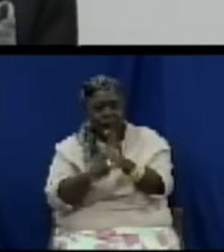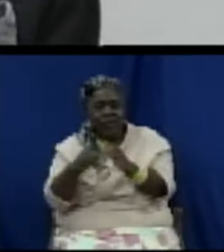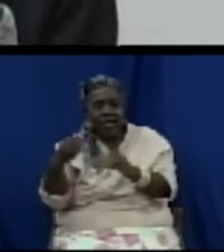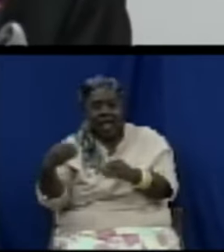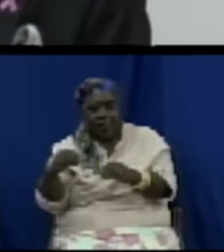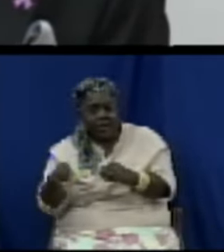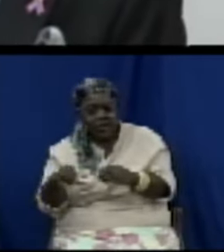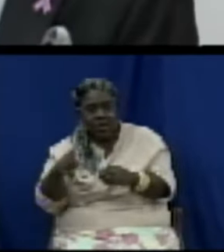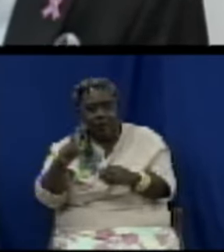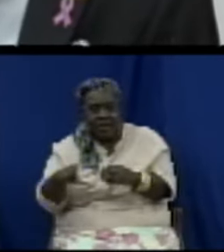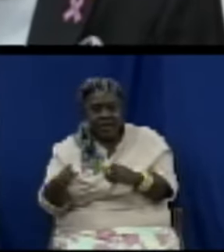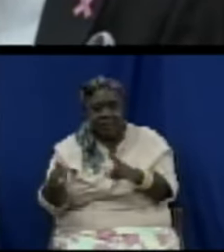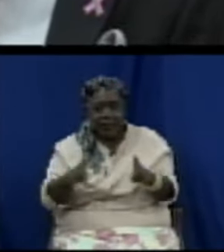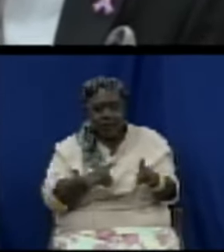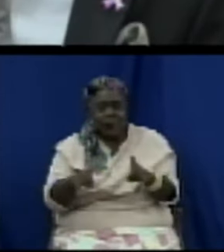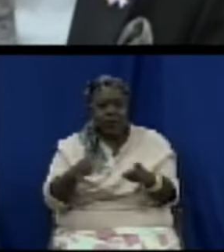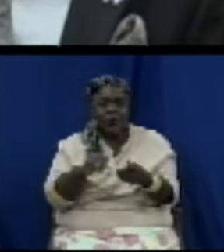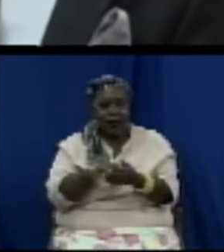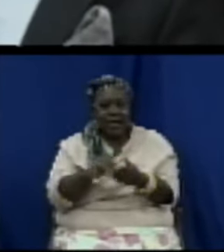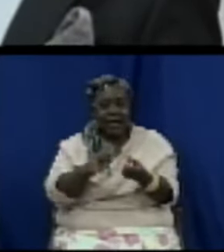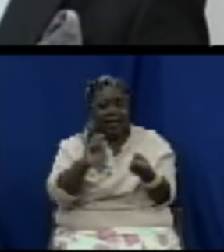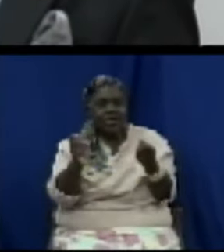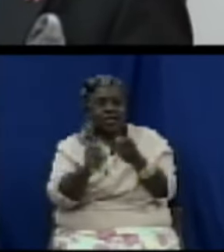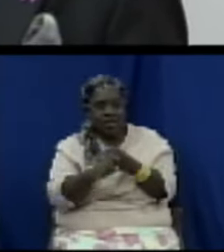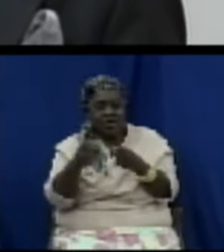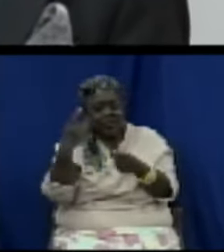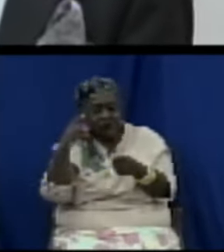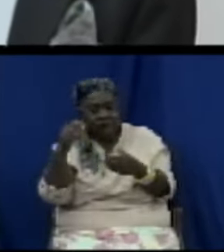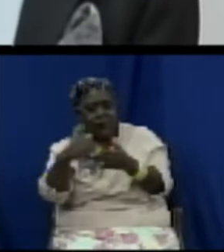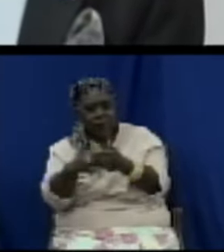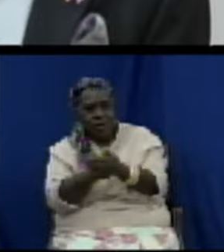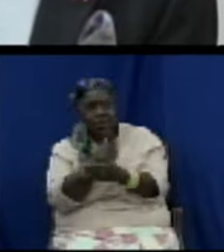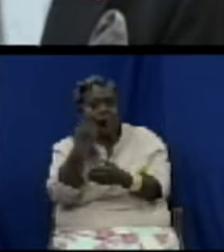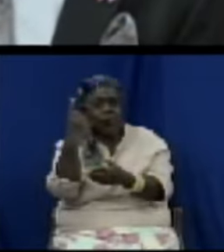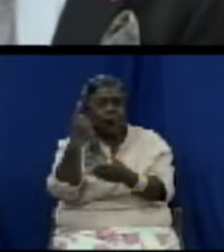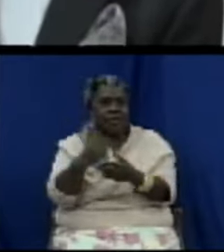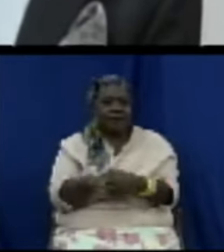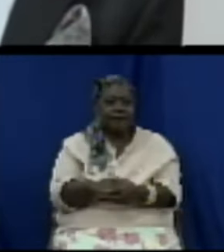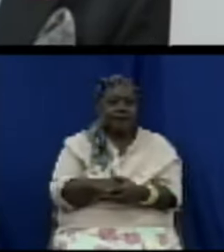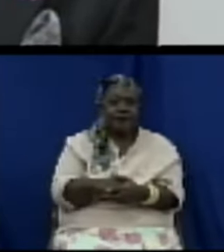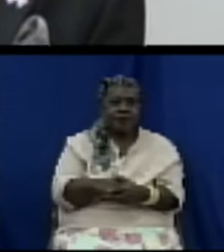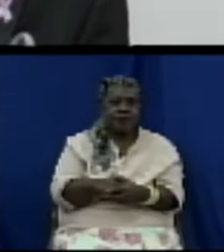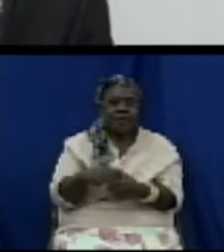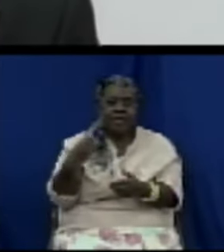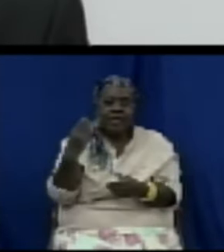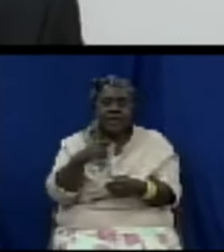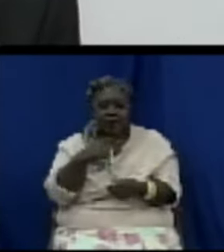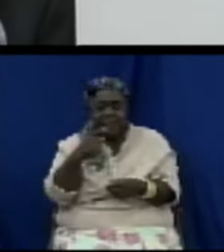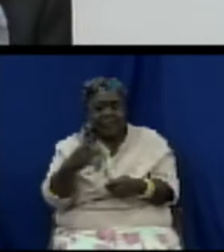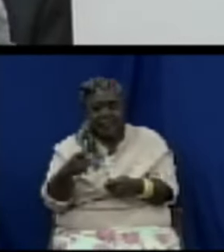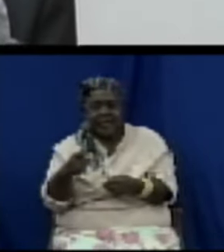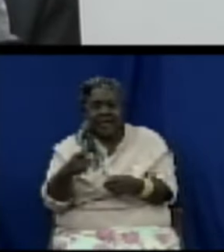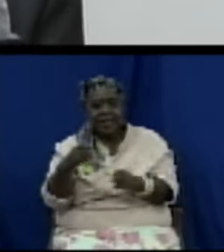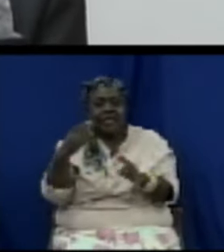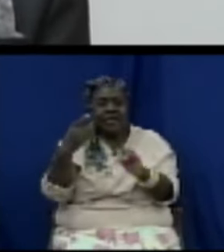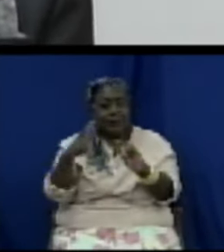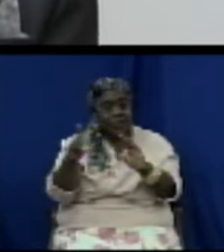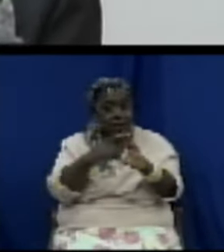but these are things that I am saying to the public you must become conscious of